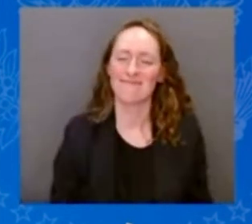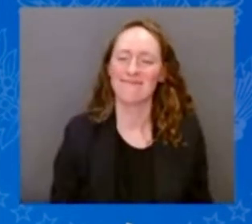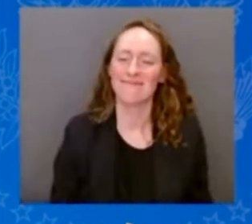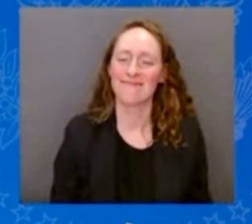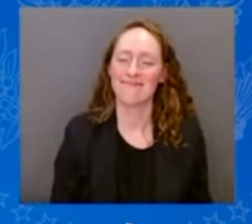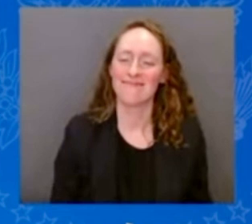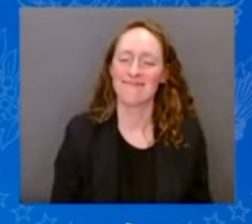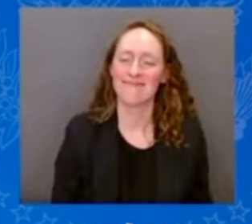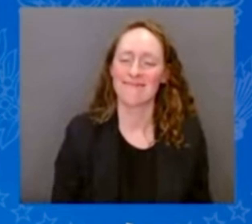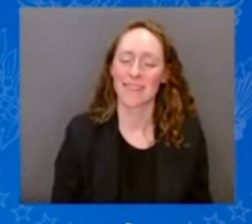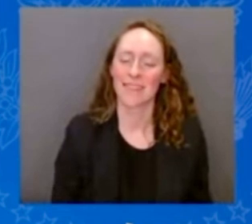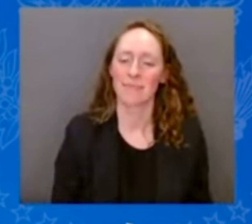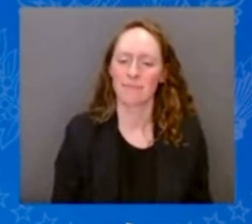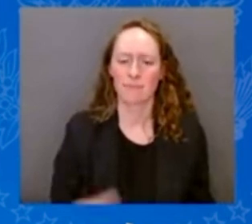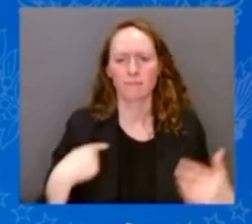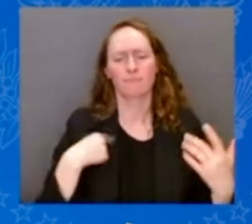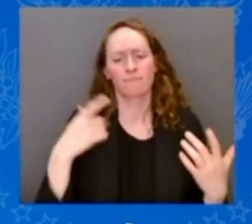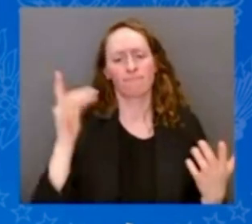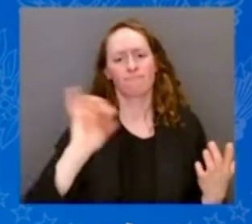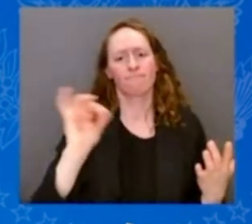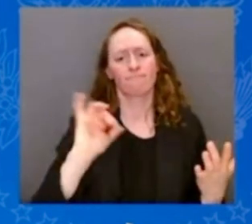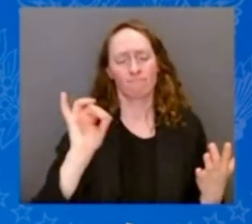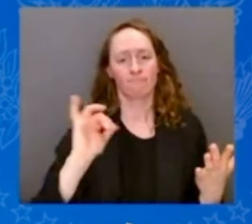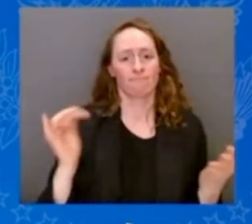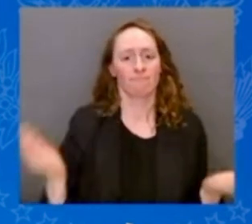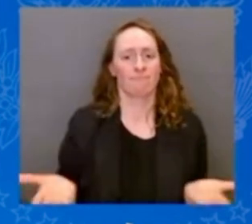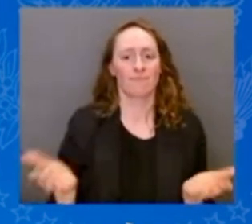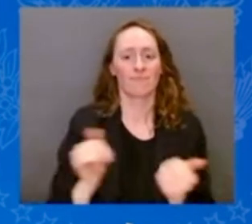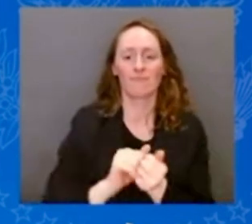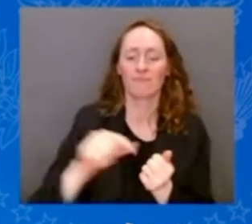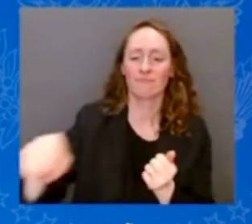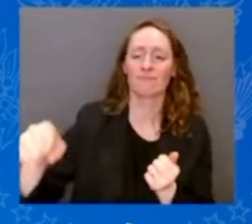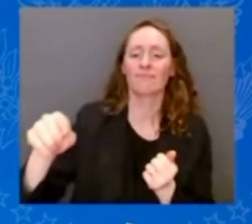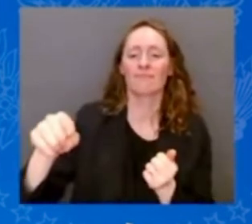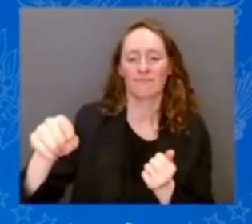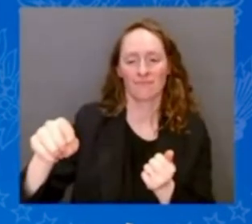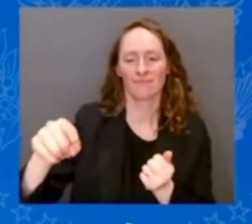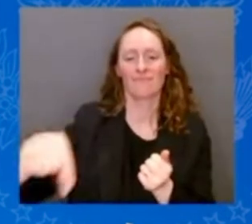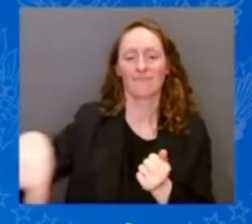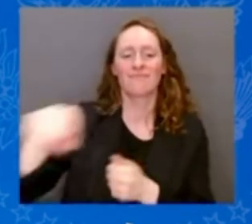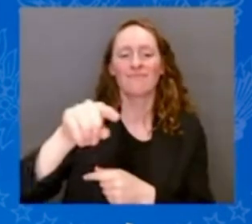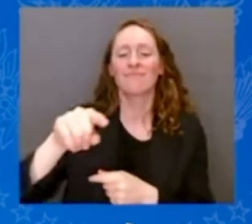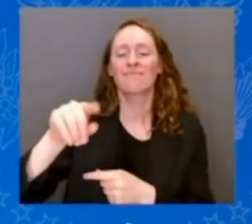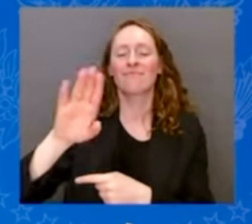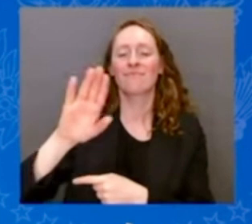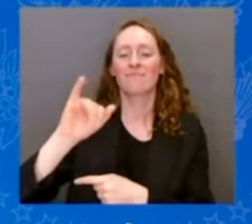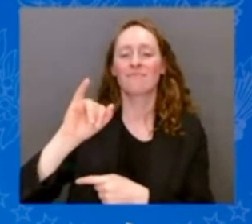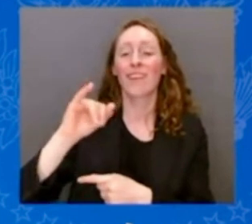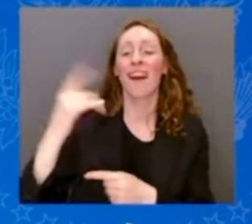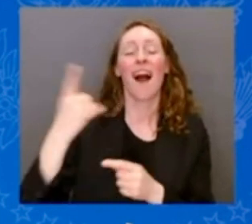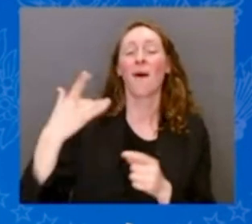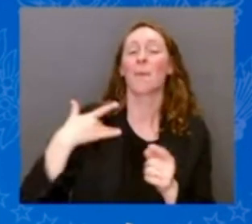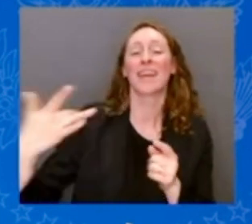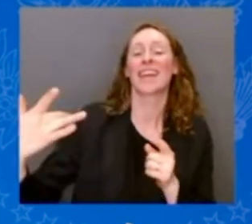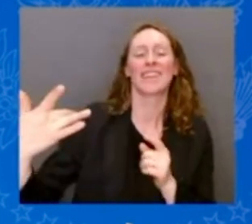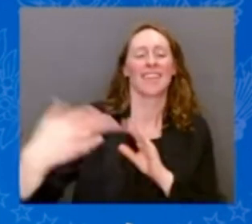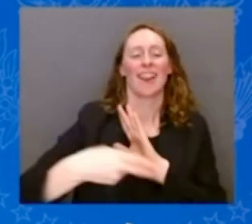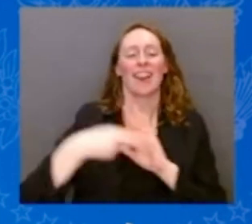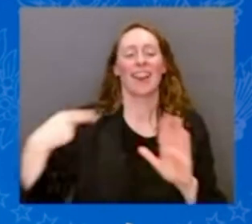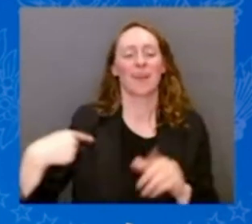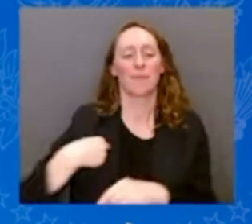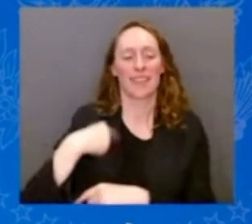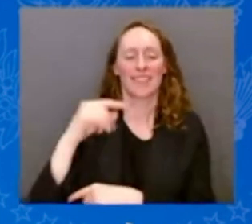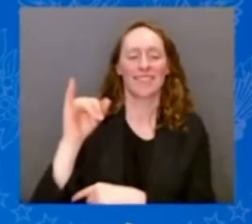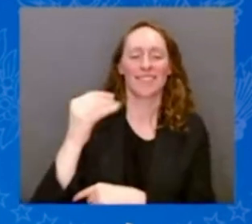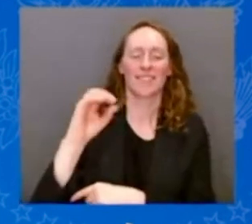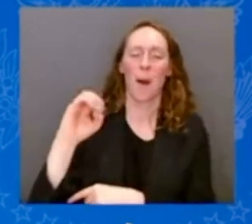my president of the Biden Institute, a guy named Dennis Osanis, who was the president of the University of Delaware. But the real power